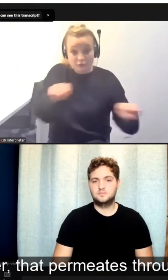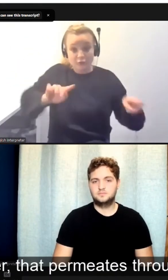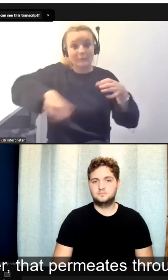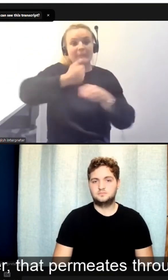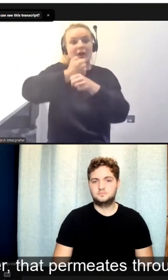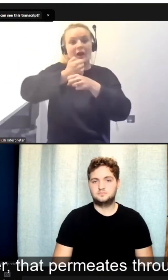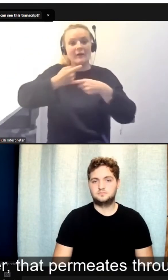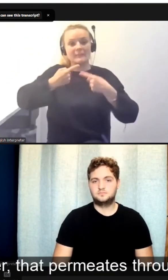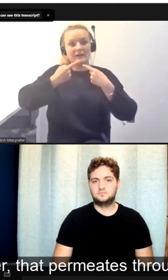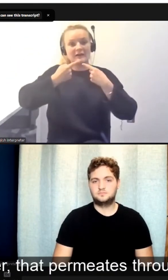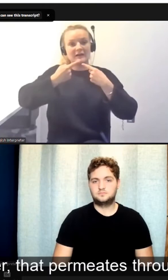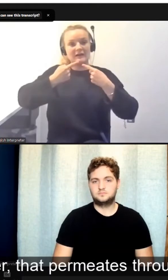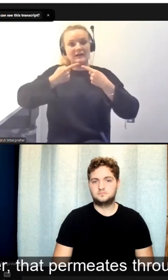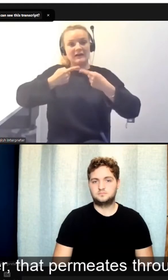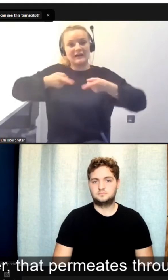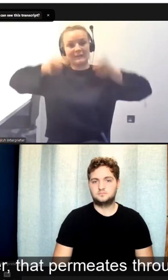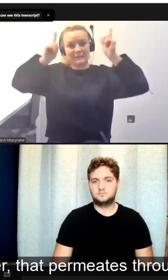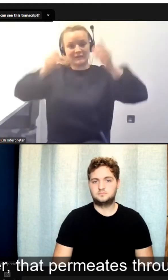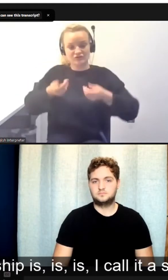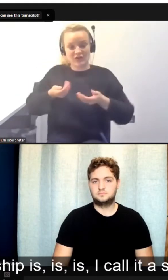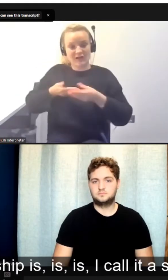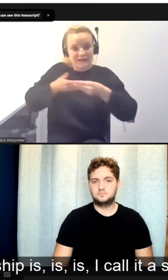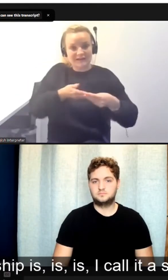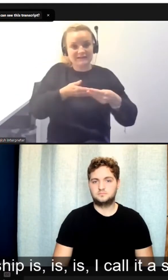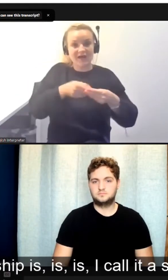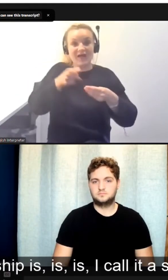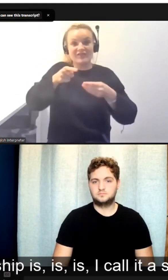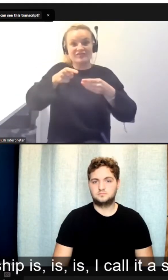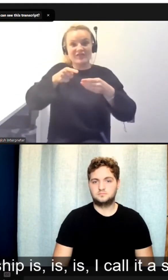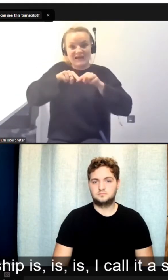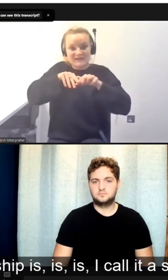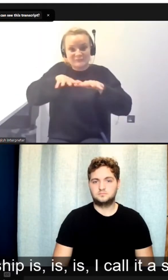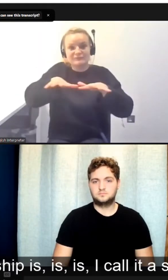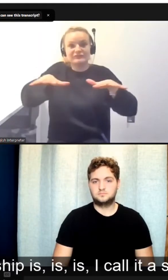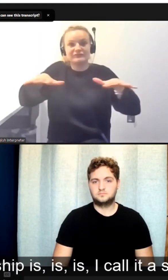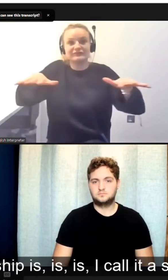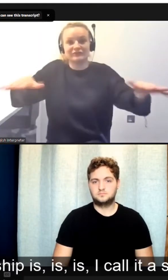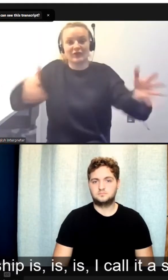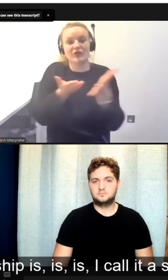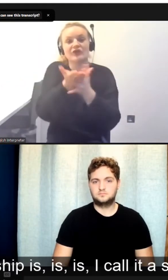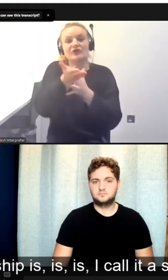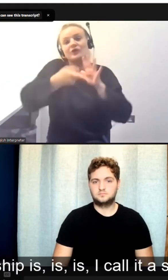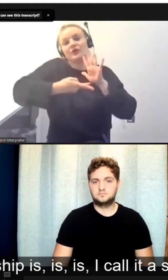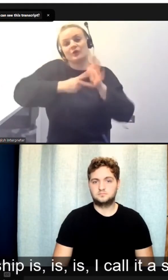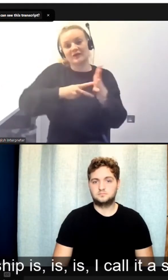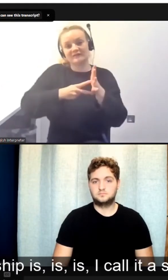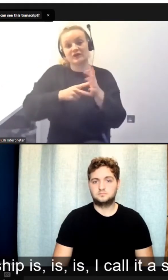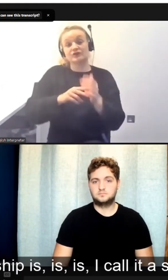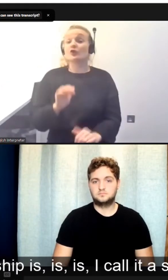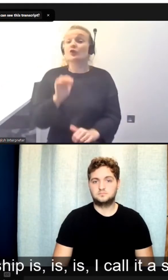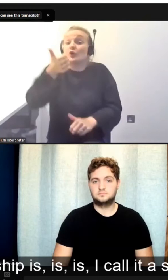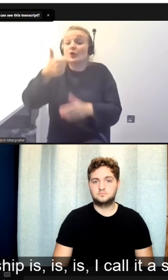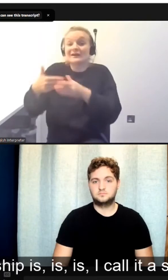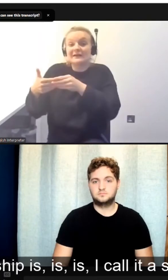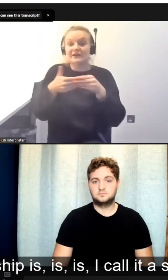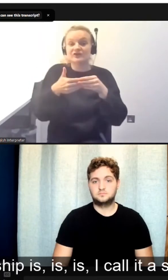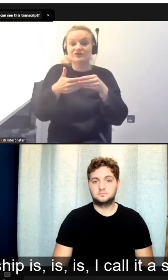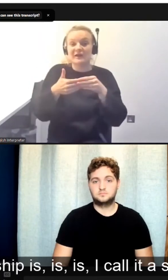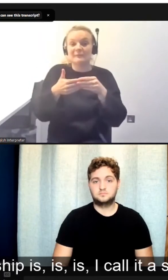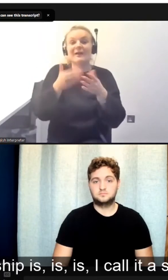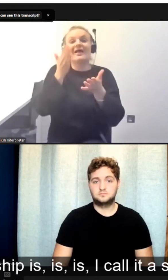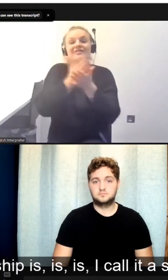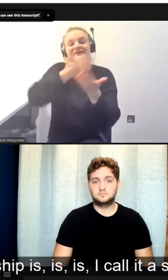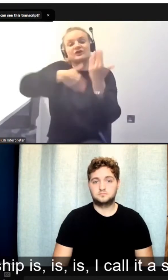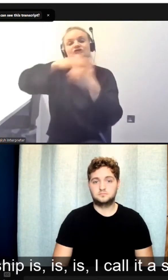That permeates through the organization. So what leaders, what good leadership is, is I'd call it a social